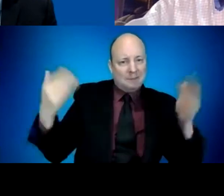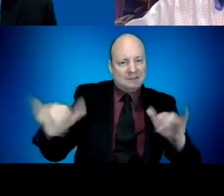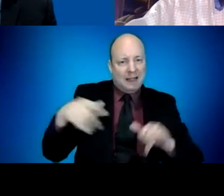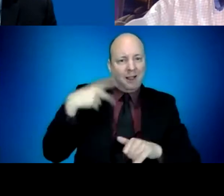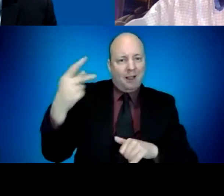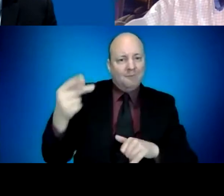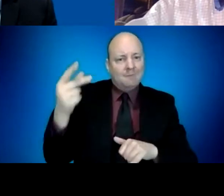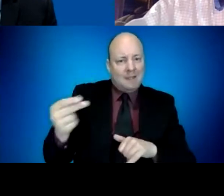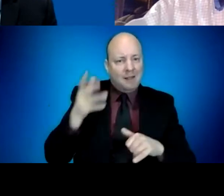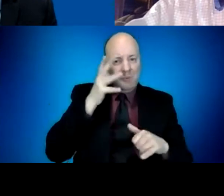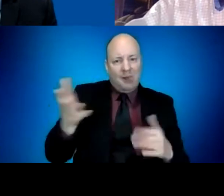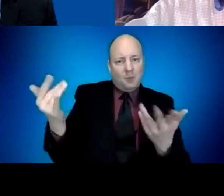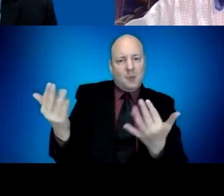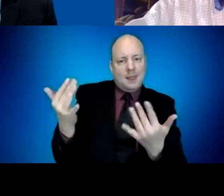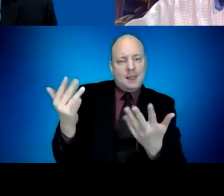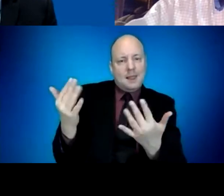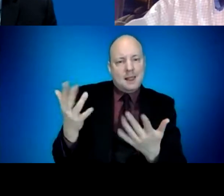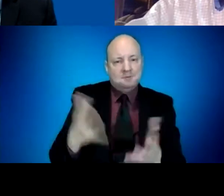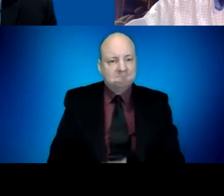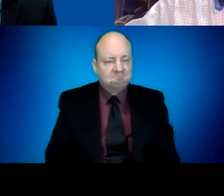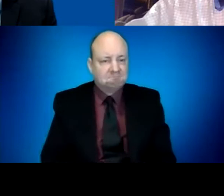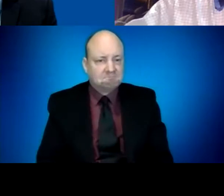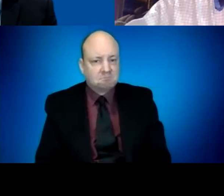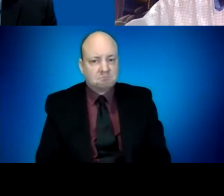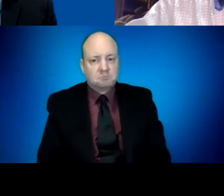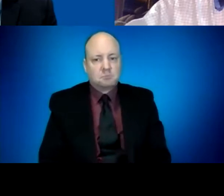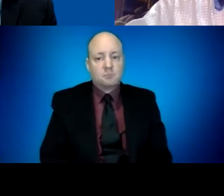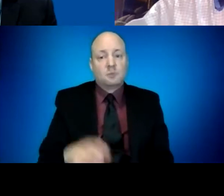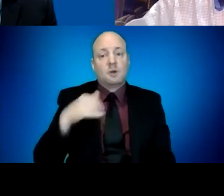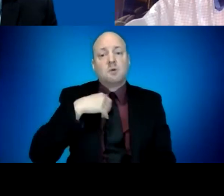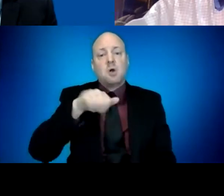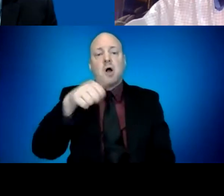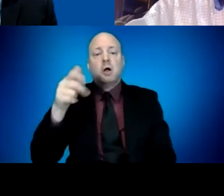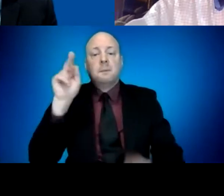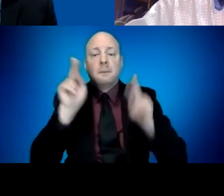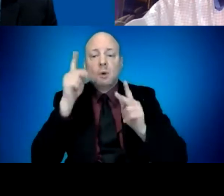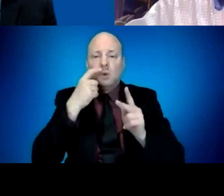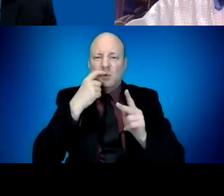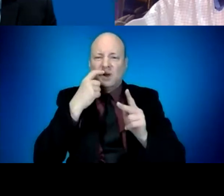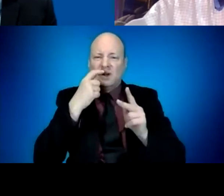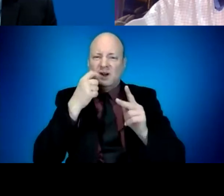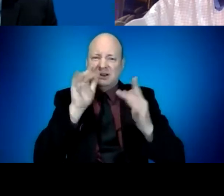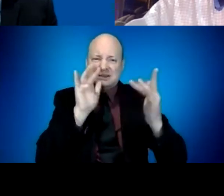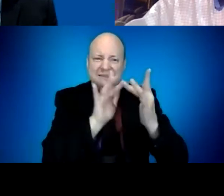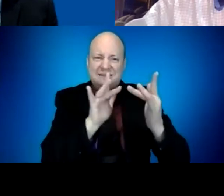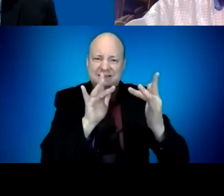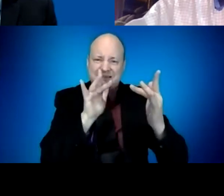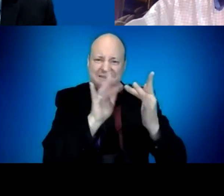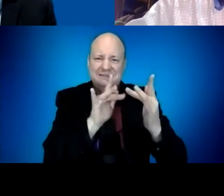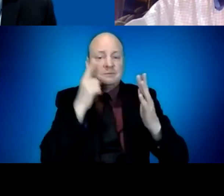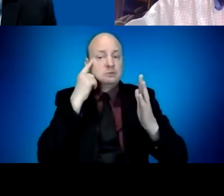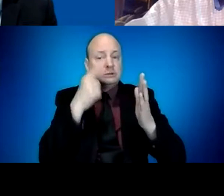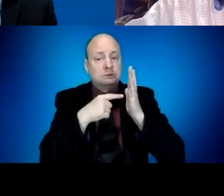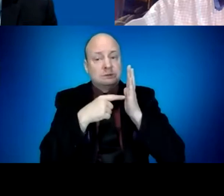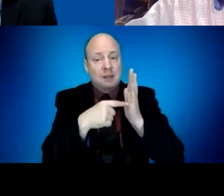example, those kinds of things. And so we'll have work to do beyond that. But we've got the administrative capability and should have the supply